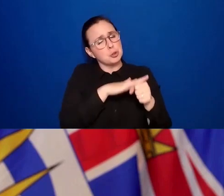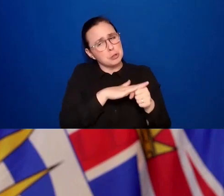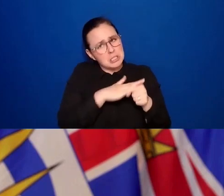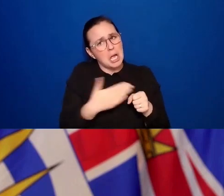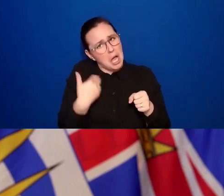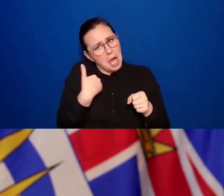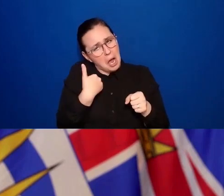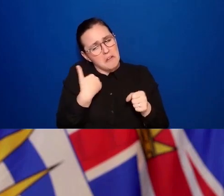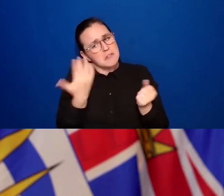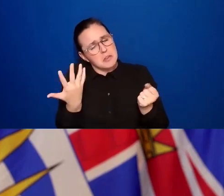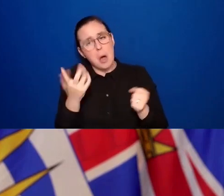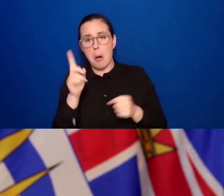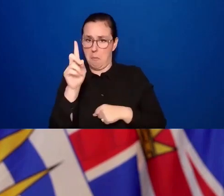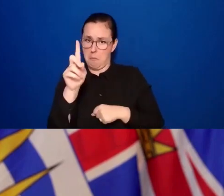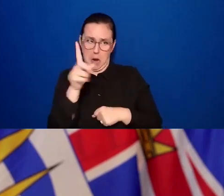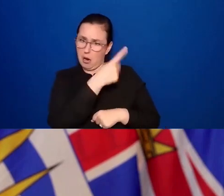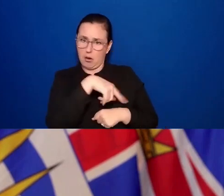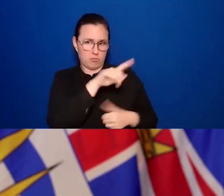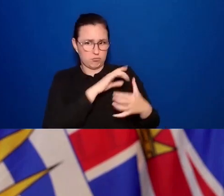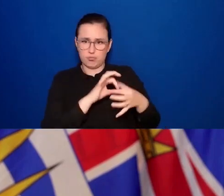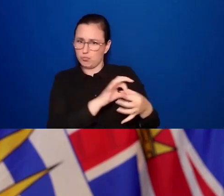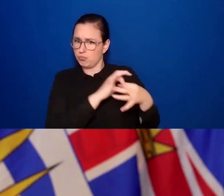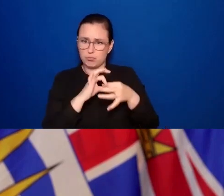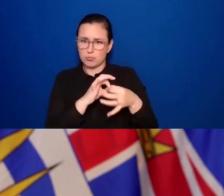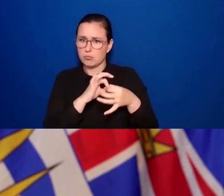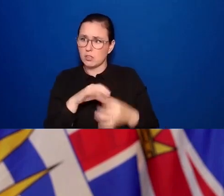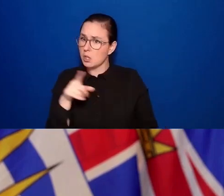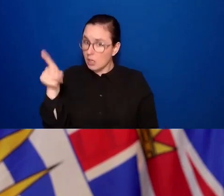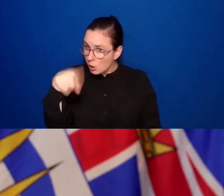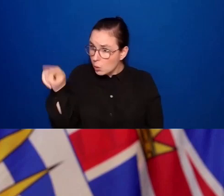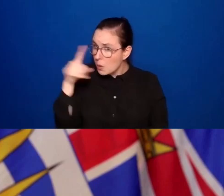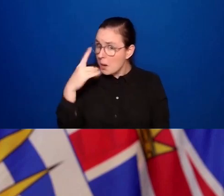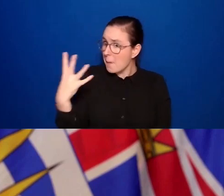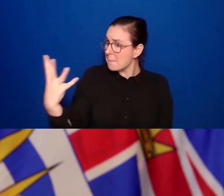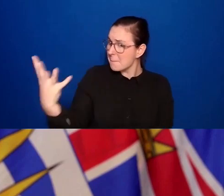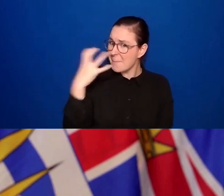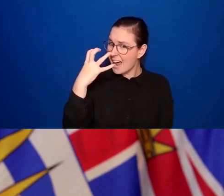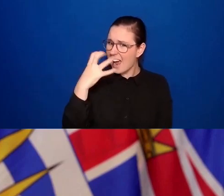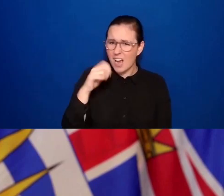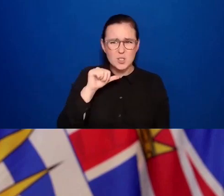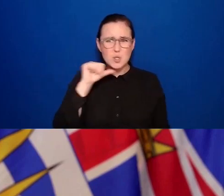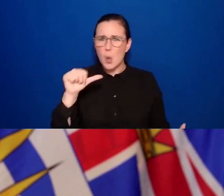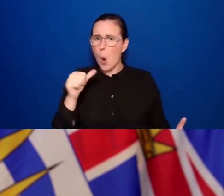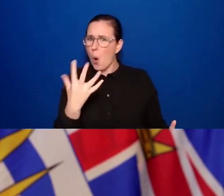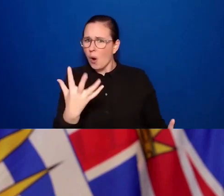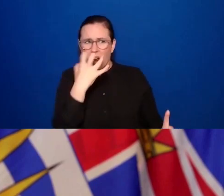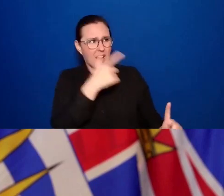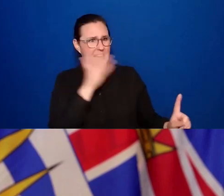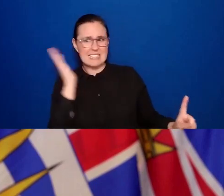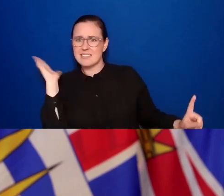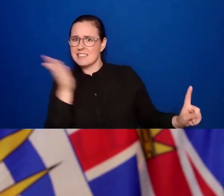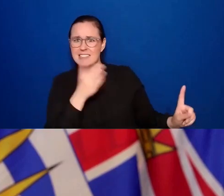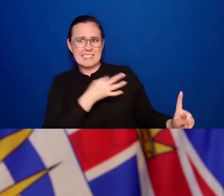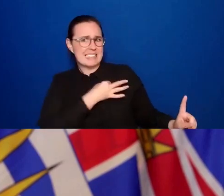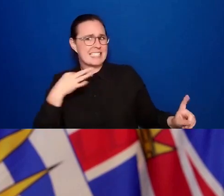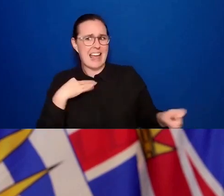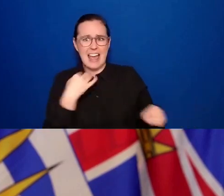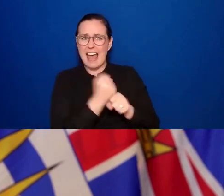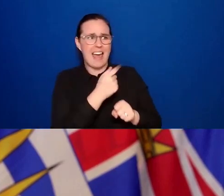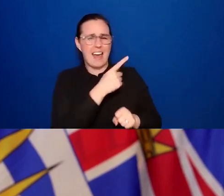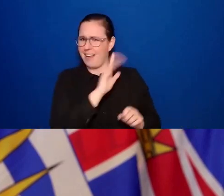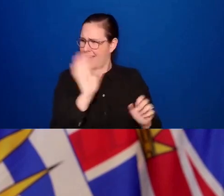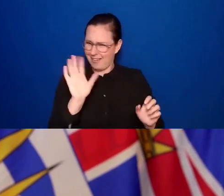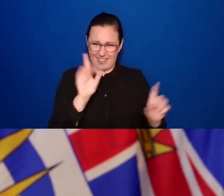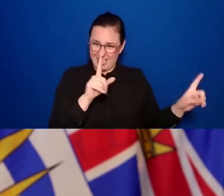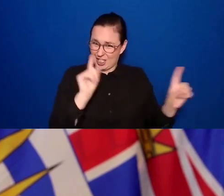angry about it, do not take it out on that business. This is an order that they have to to comply with and we're going to be supporting people to doing that